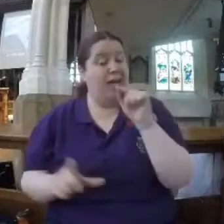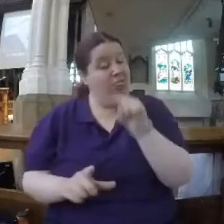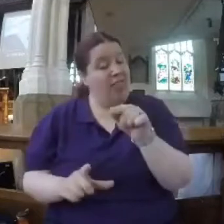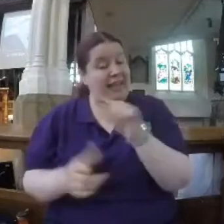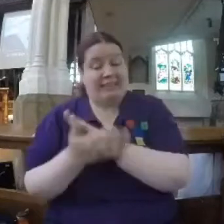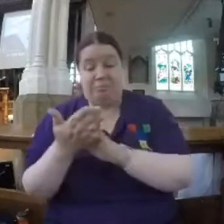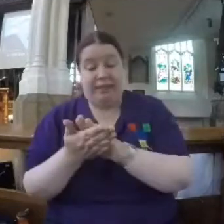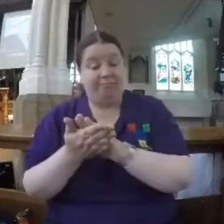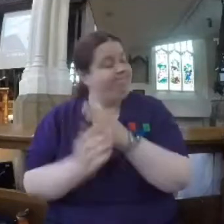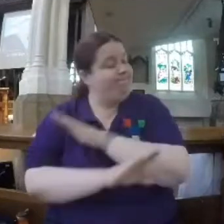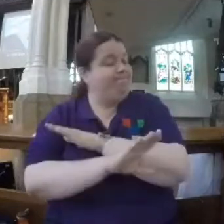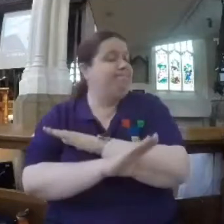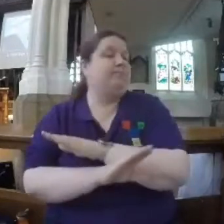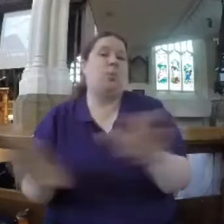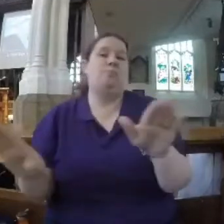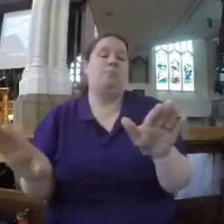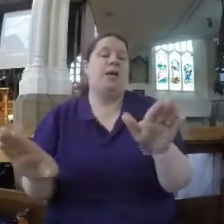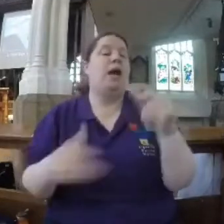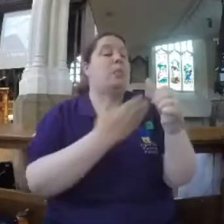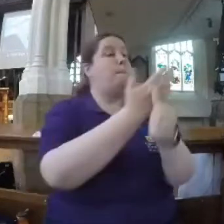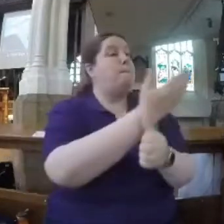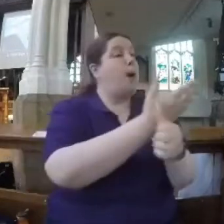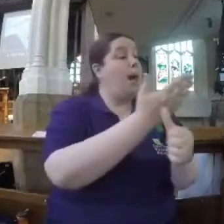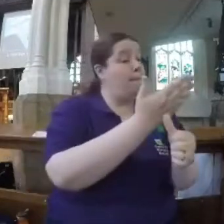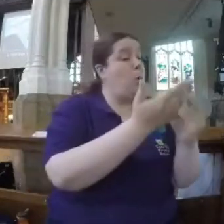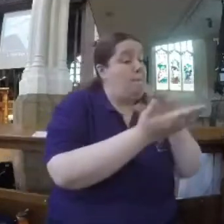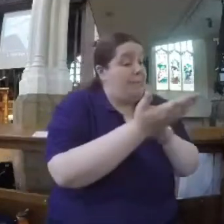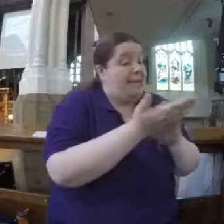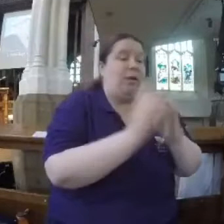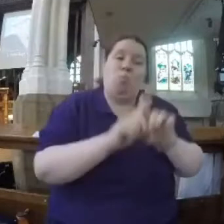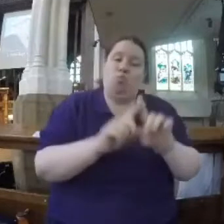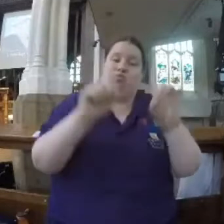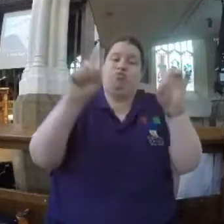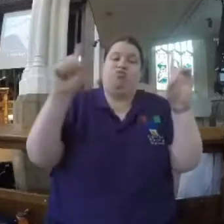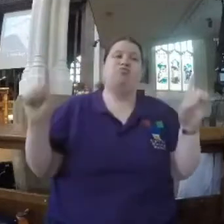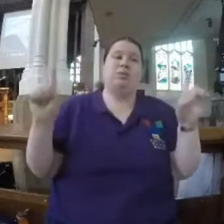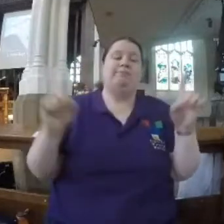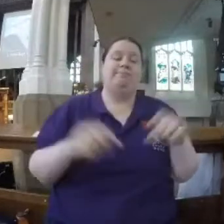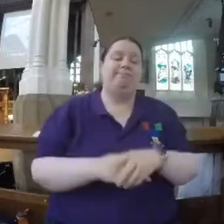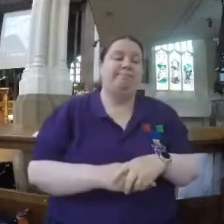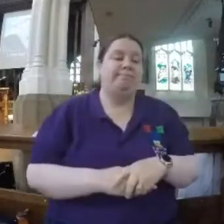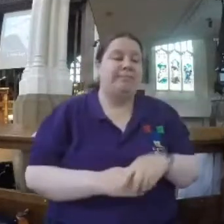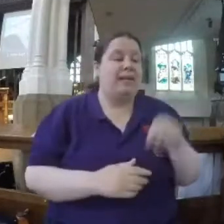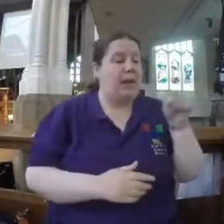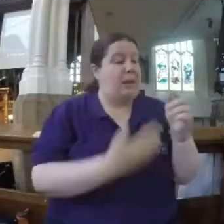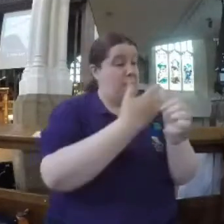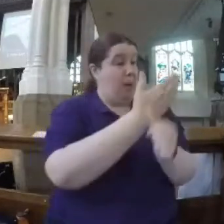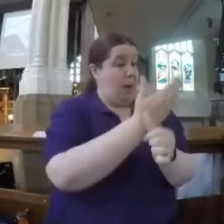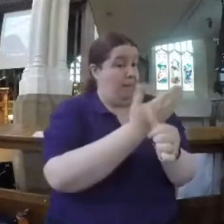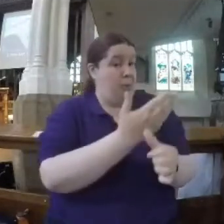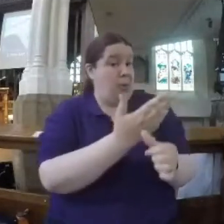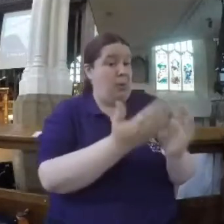definitely is not the description of meek in the Bible. That is not what the biblical word meek means.